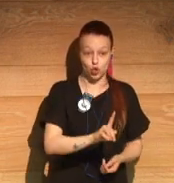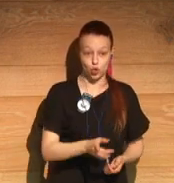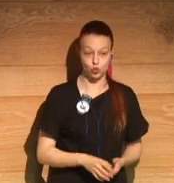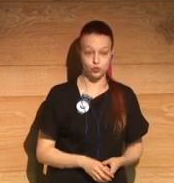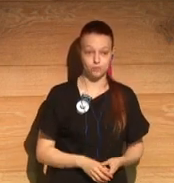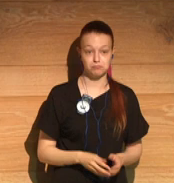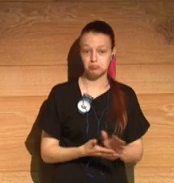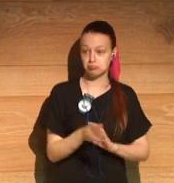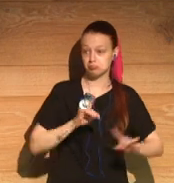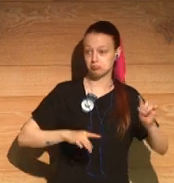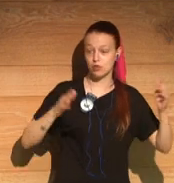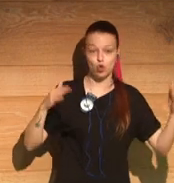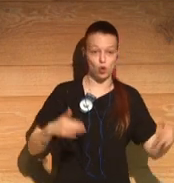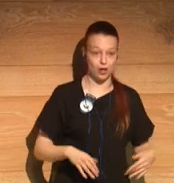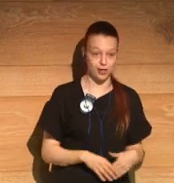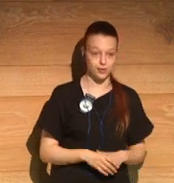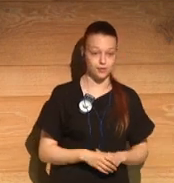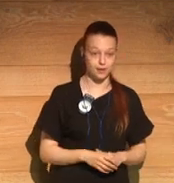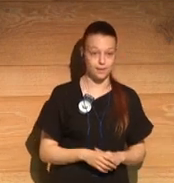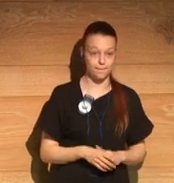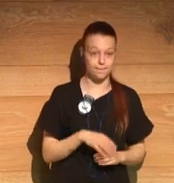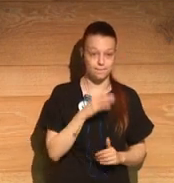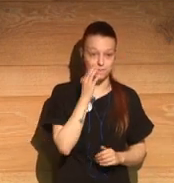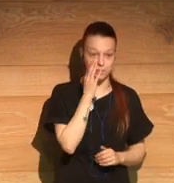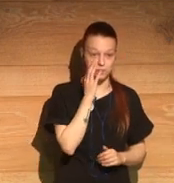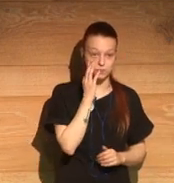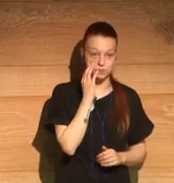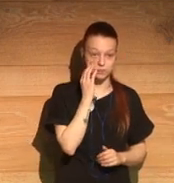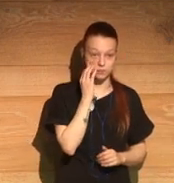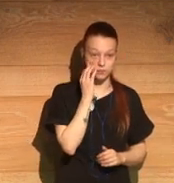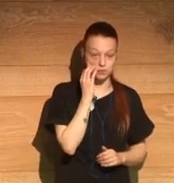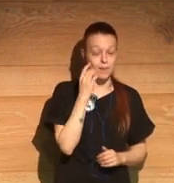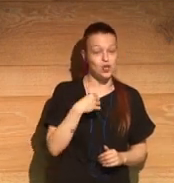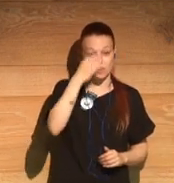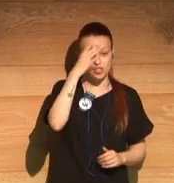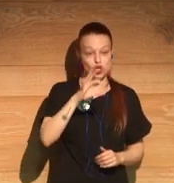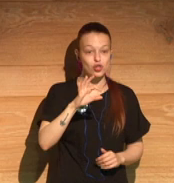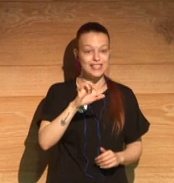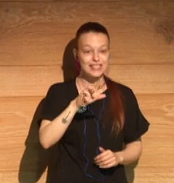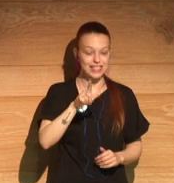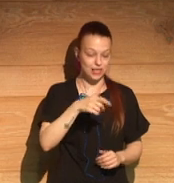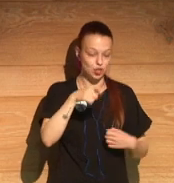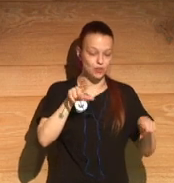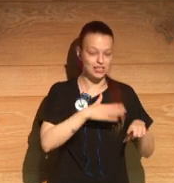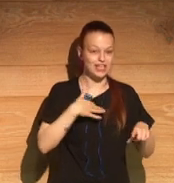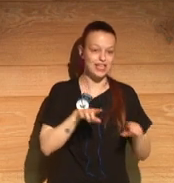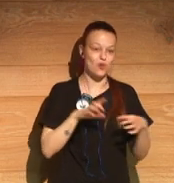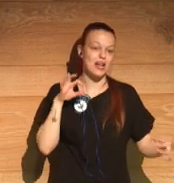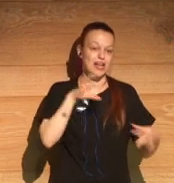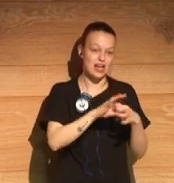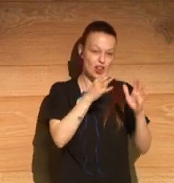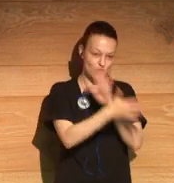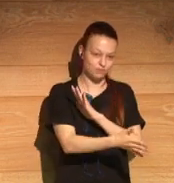I think he would like to form a lasting relationship. And I think most of us when we're younger,